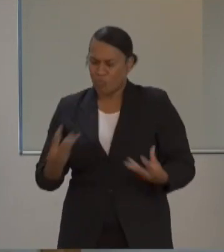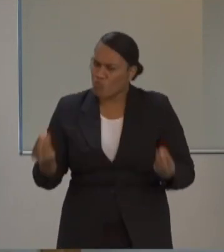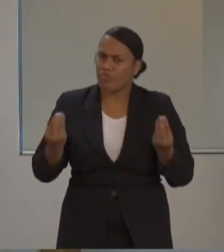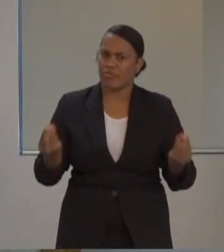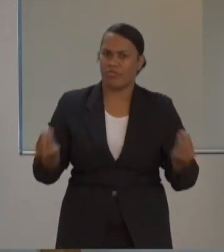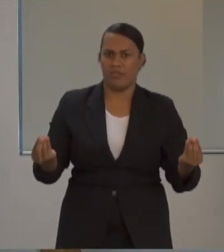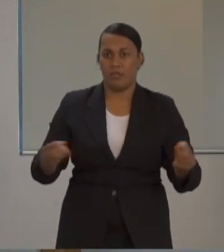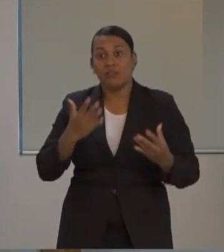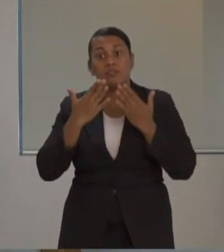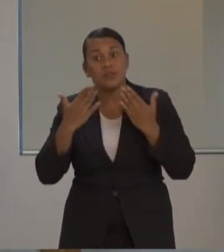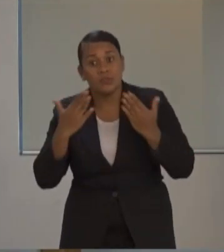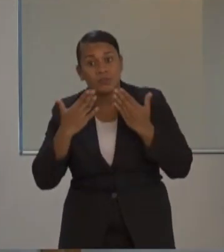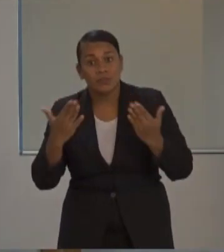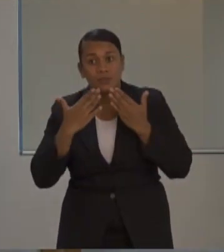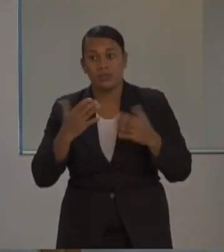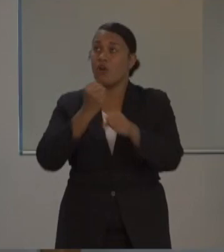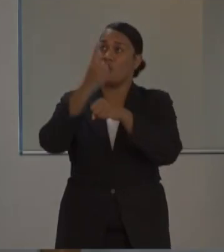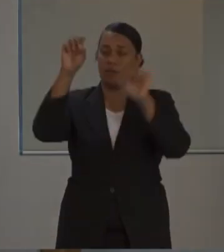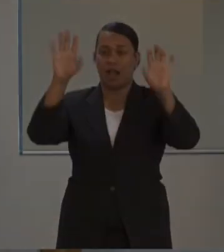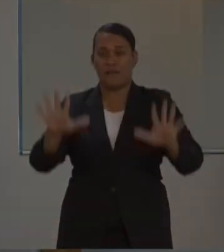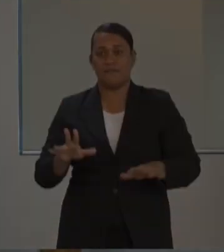Thank you and God bless you all.